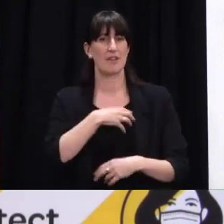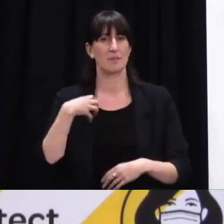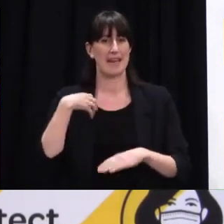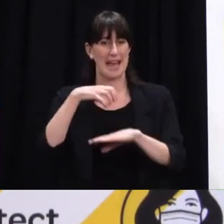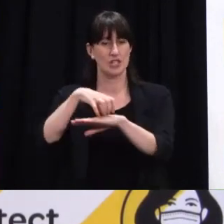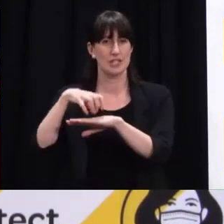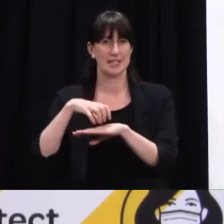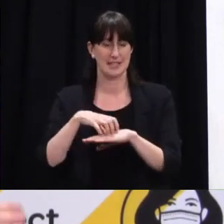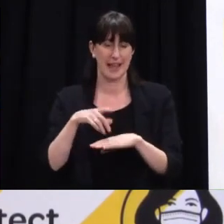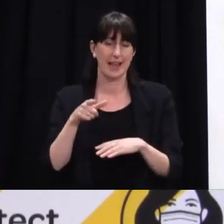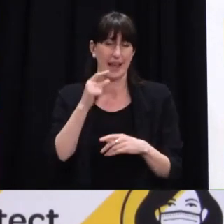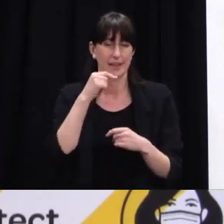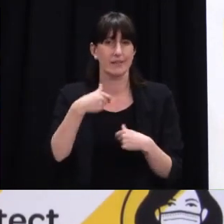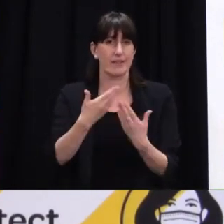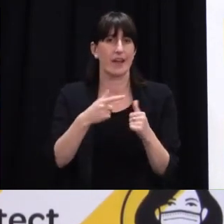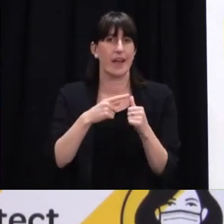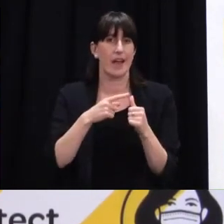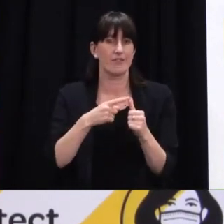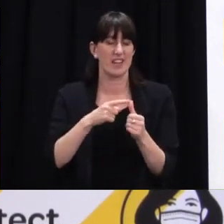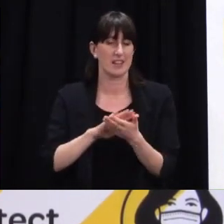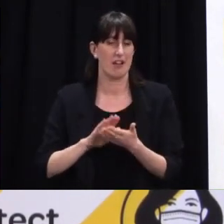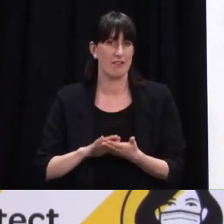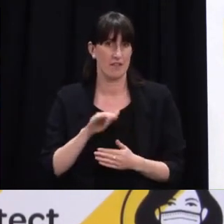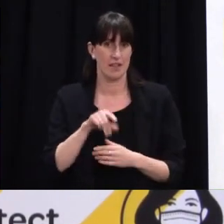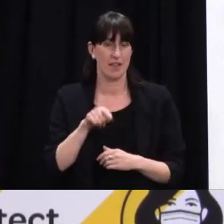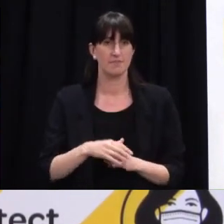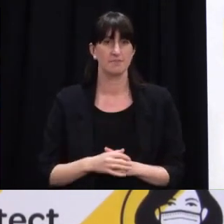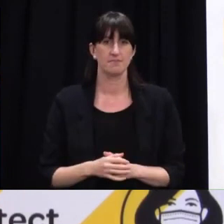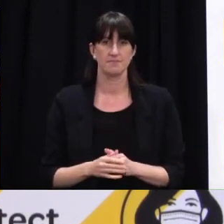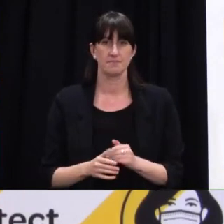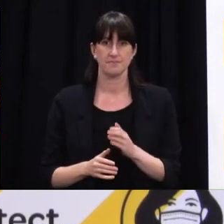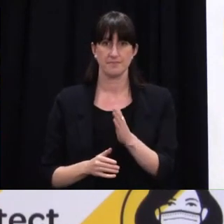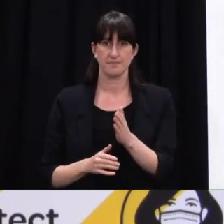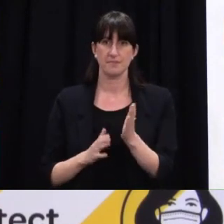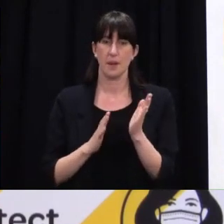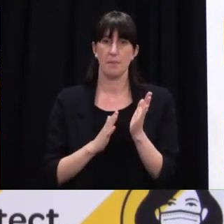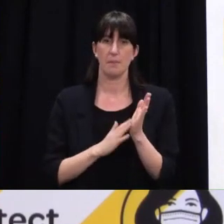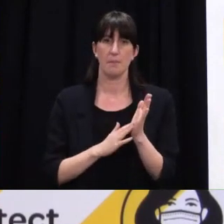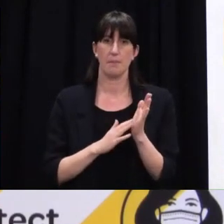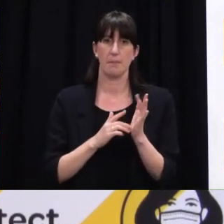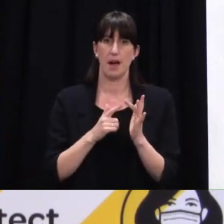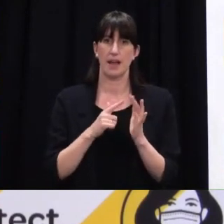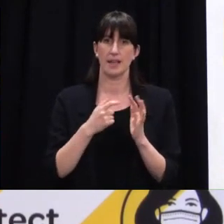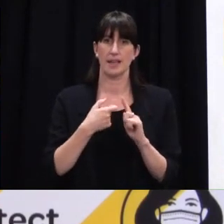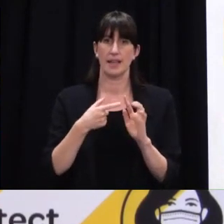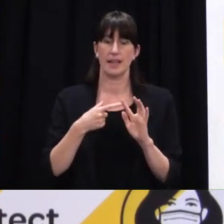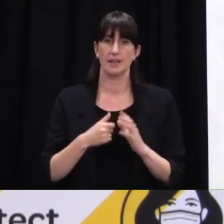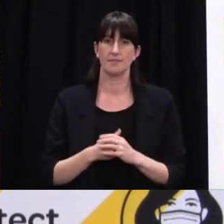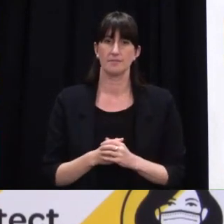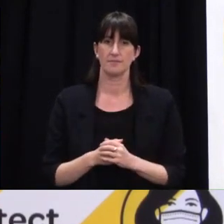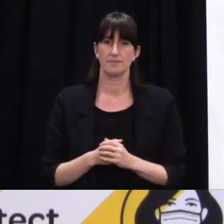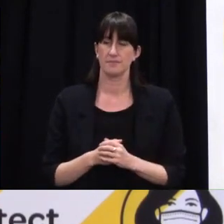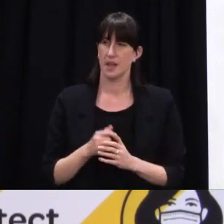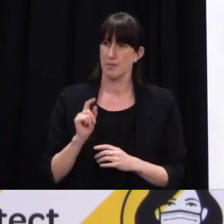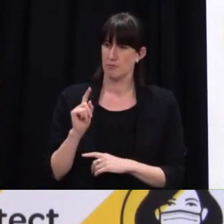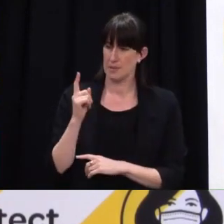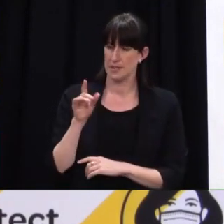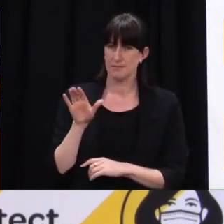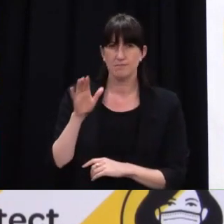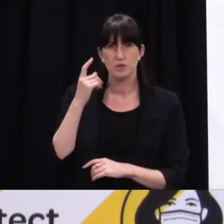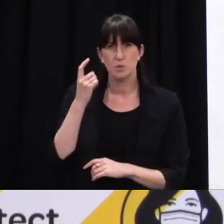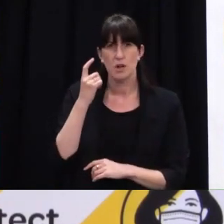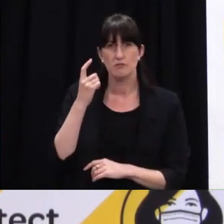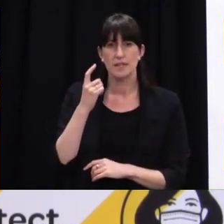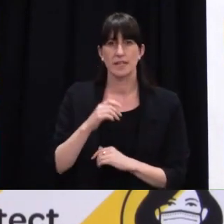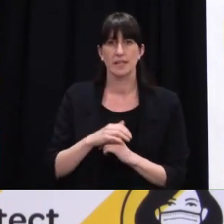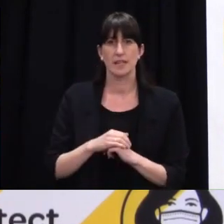just wonder if you have asked for an explanation as